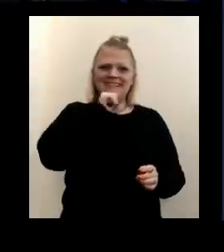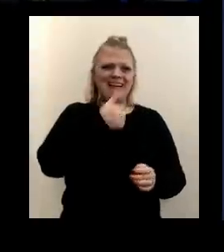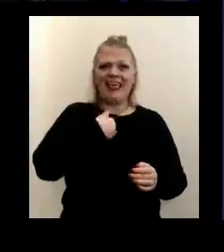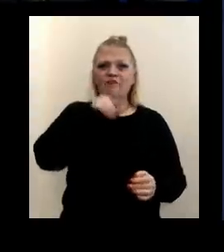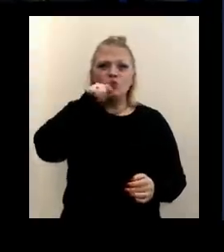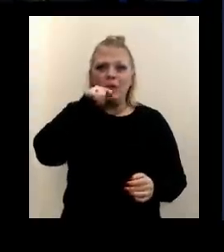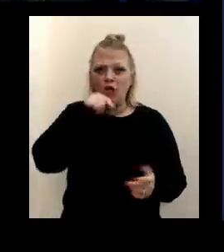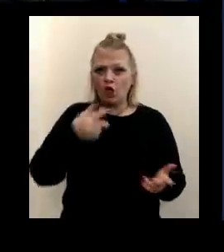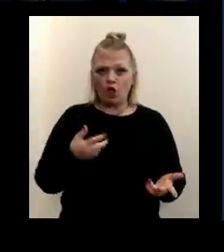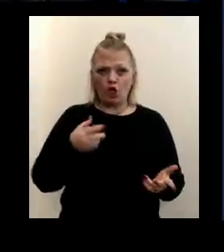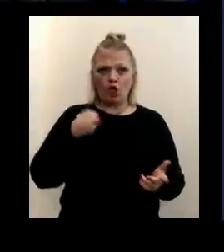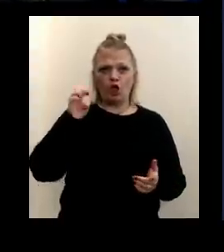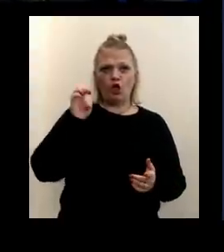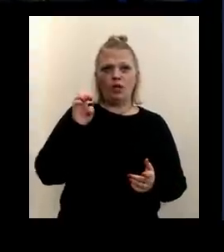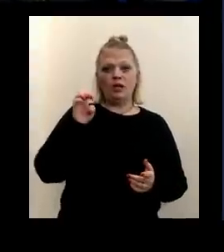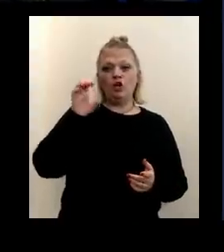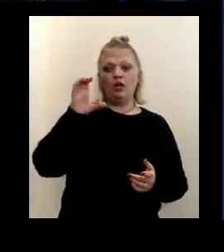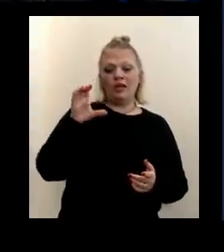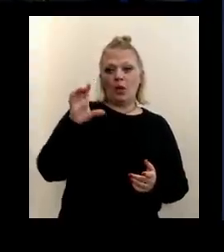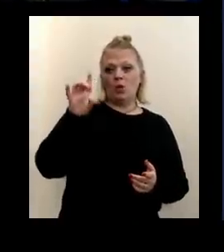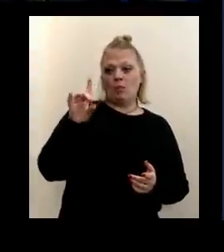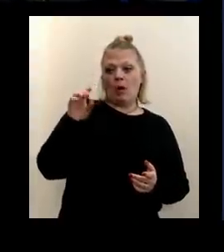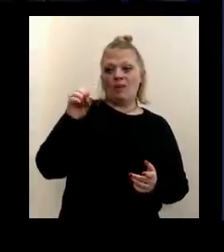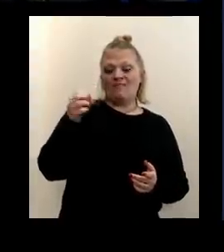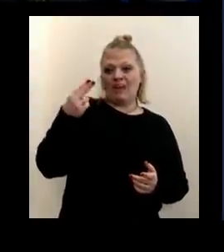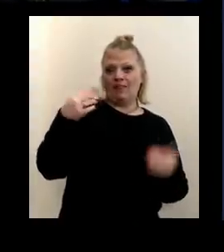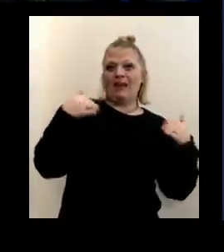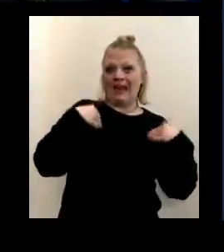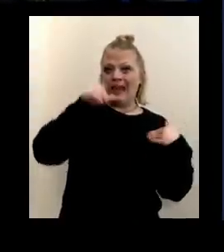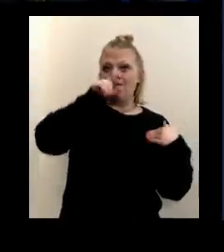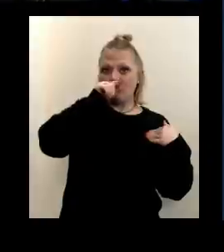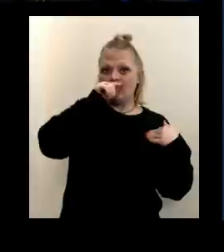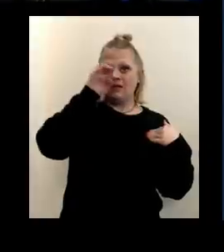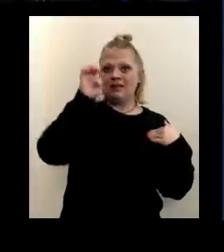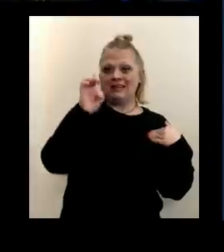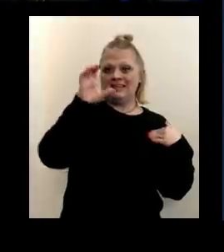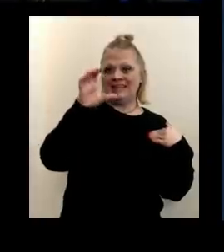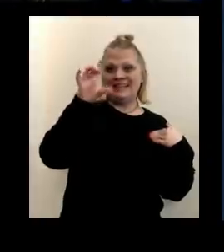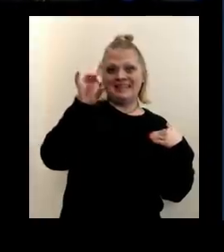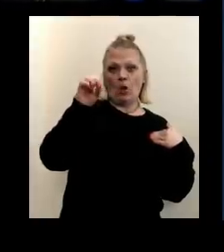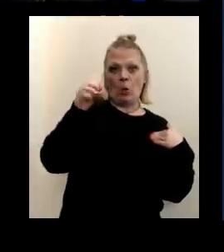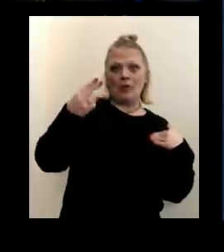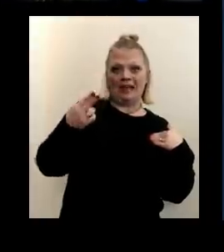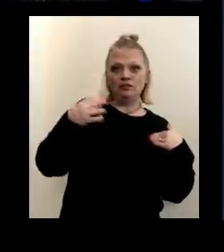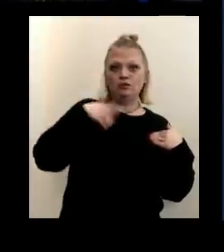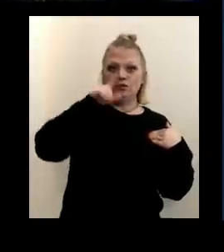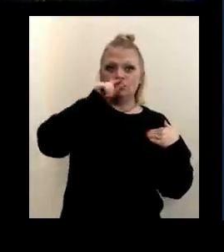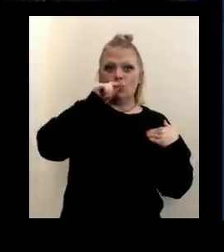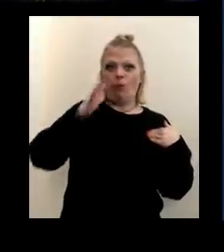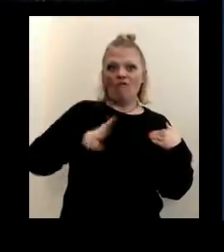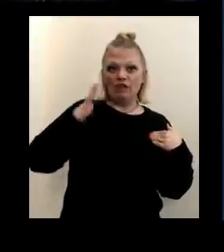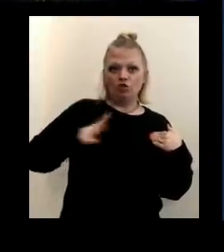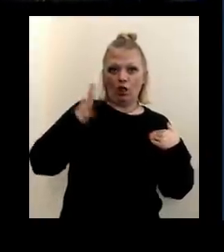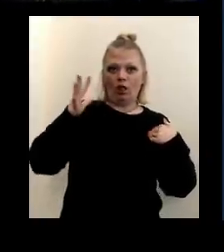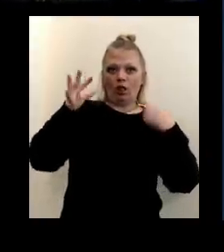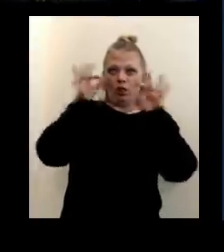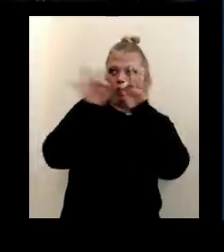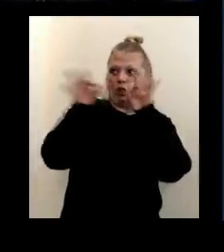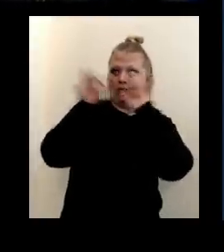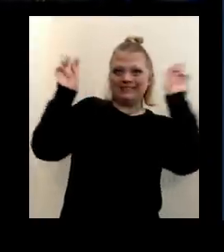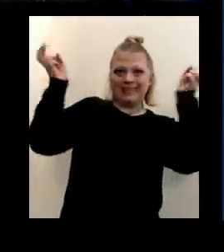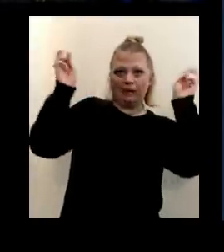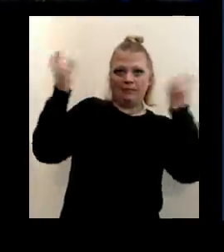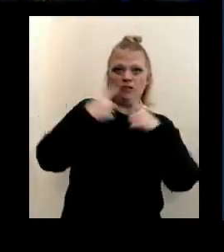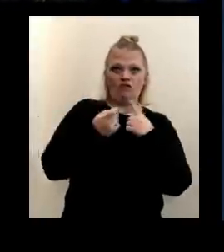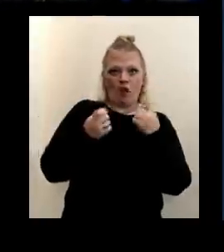The Erie County Department of Health has a Twitter account at ECDOH. Those are the official statements that are coming from the Department of Health